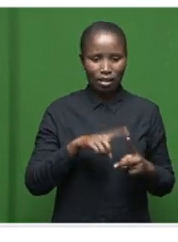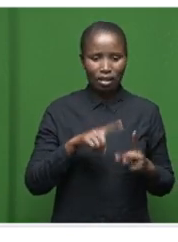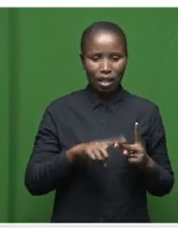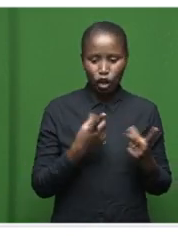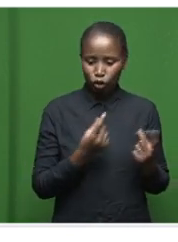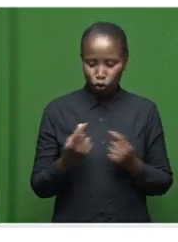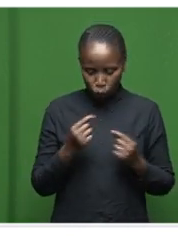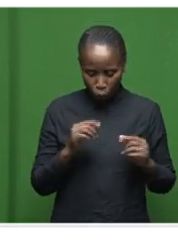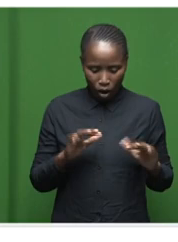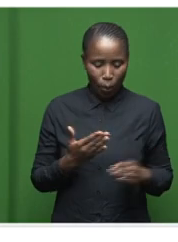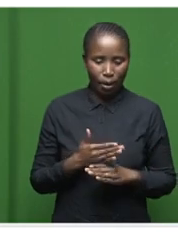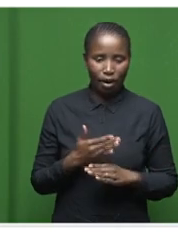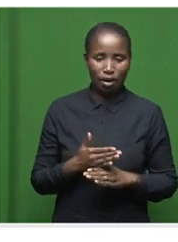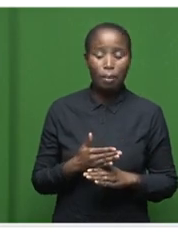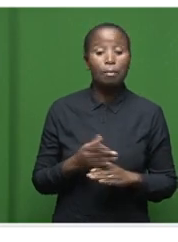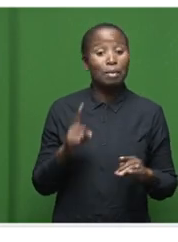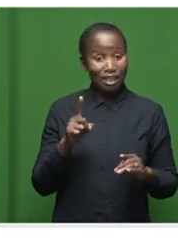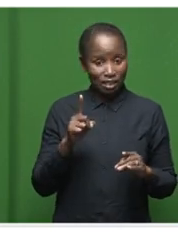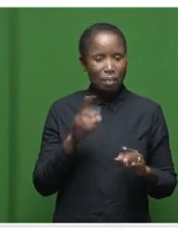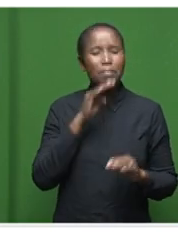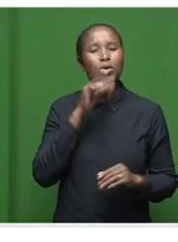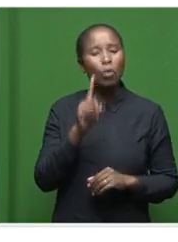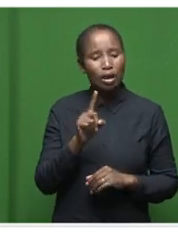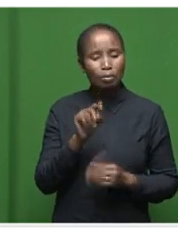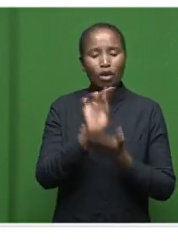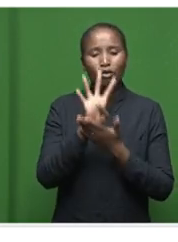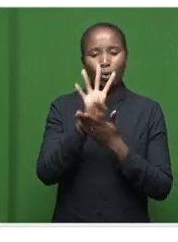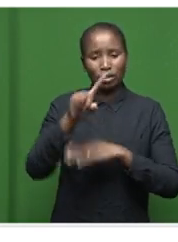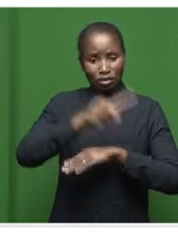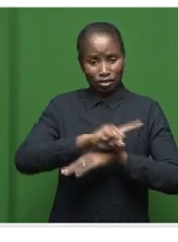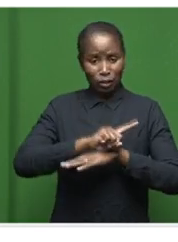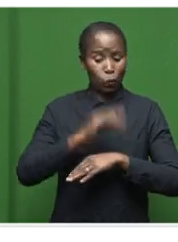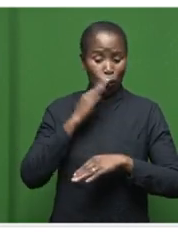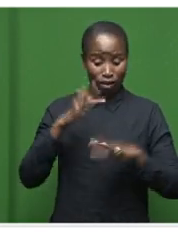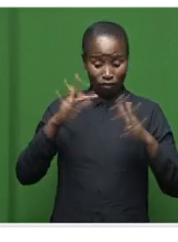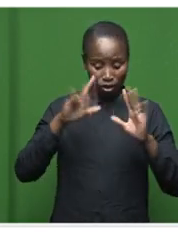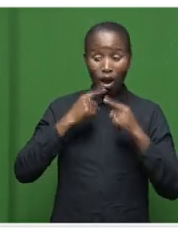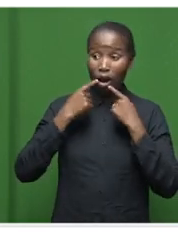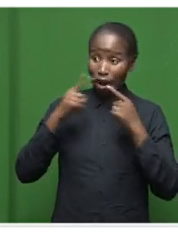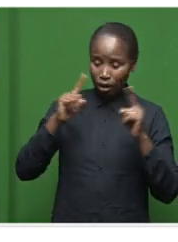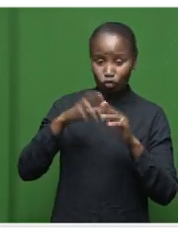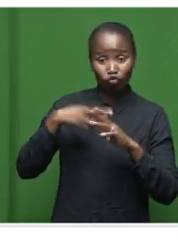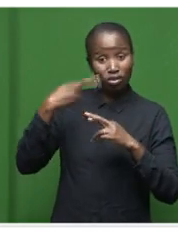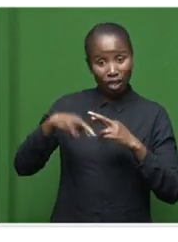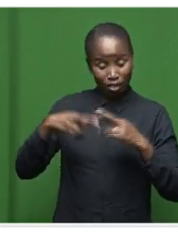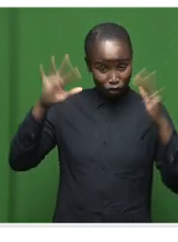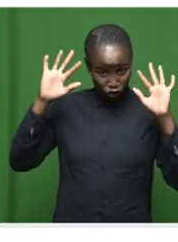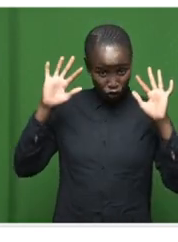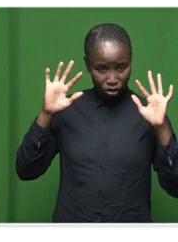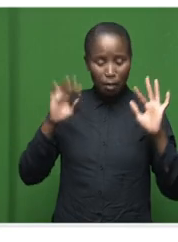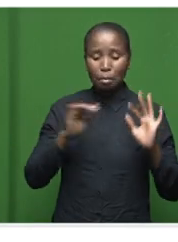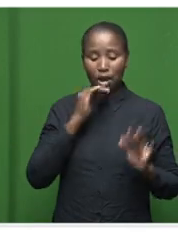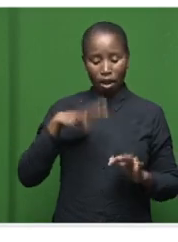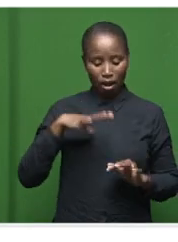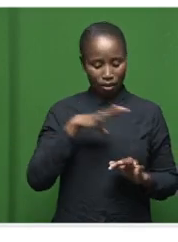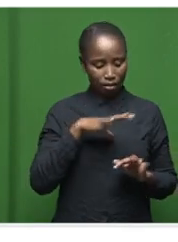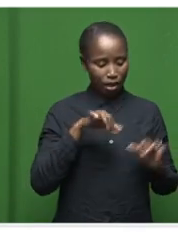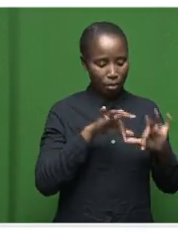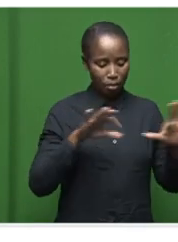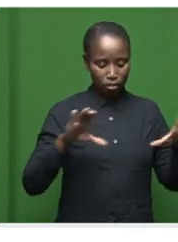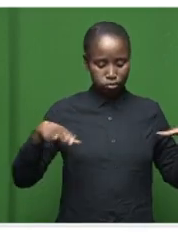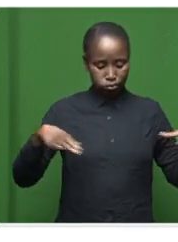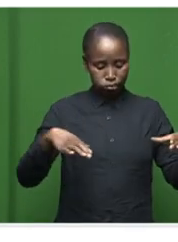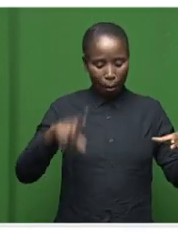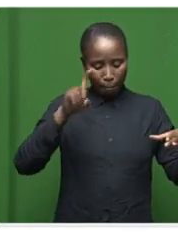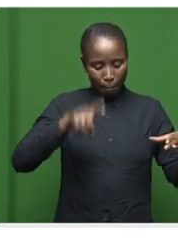constituted. And what it tells us is this, within 14 days after the announcement of the election results, that cancels need to sit